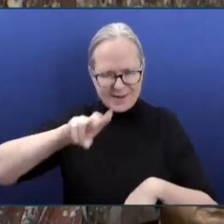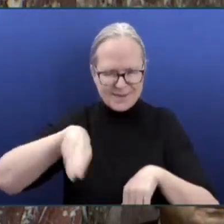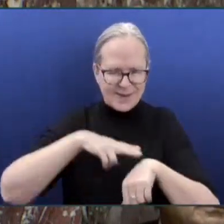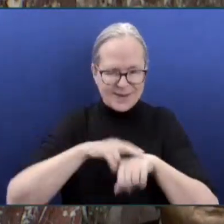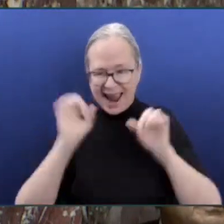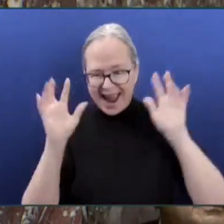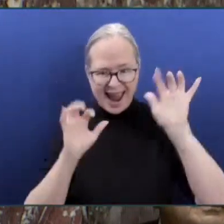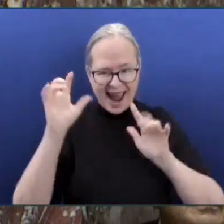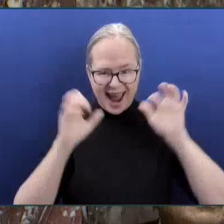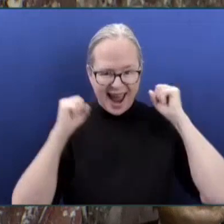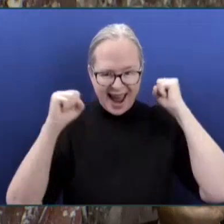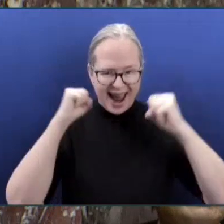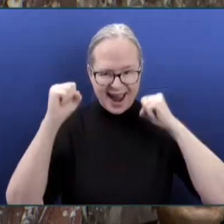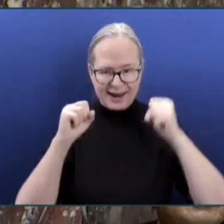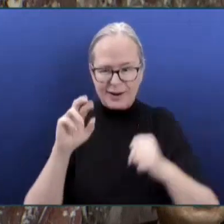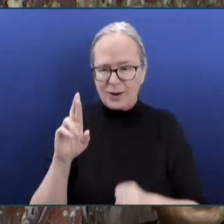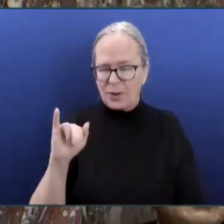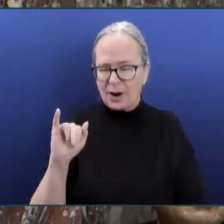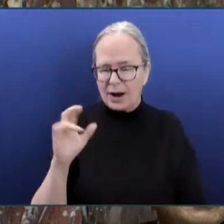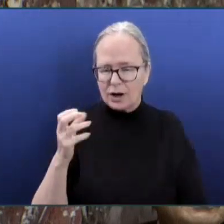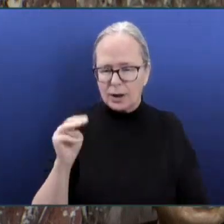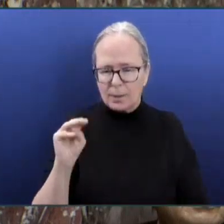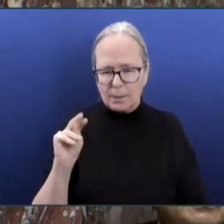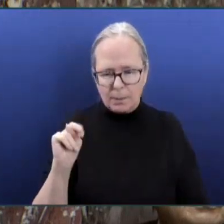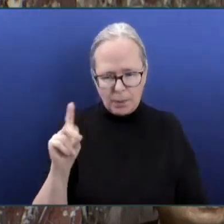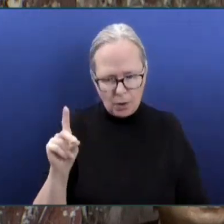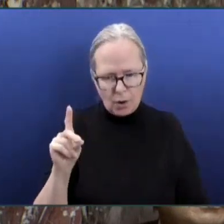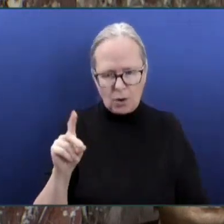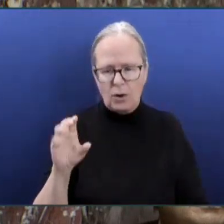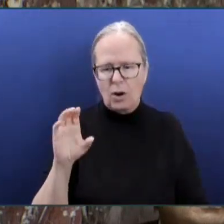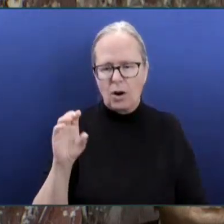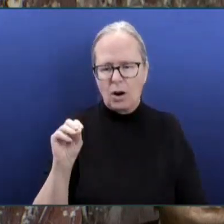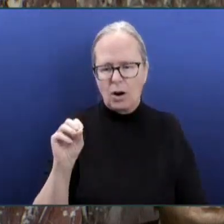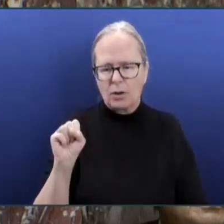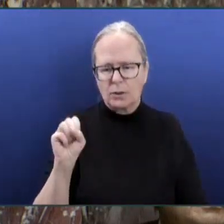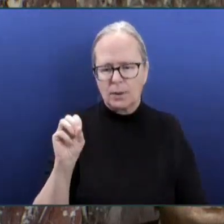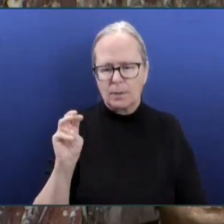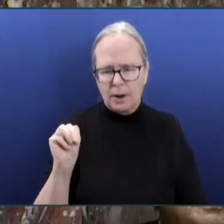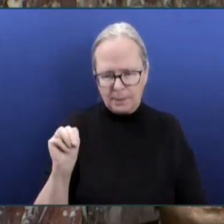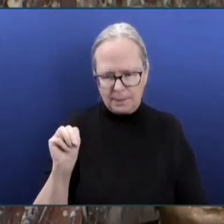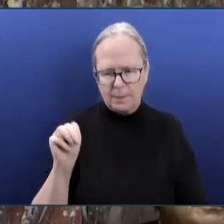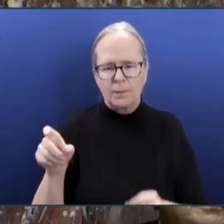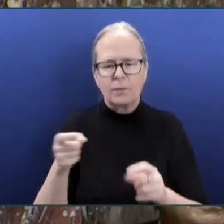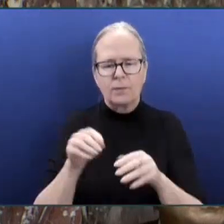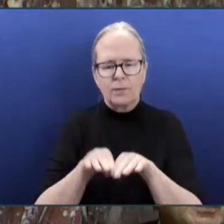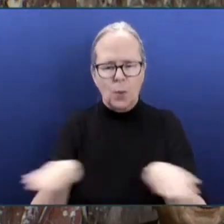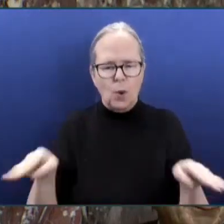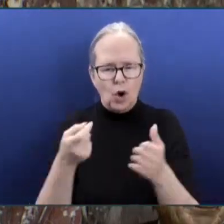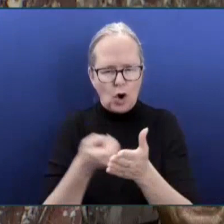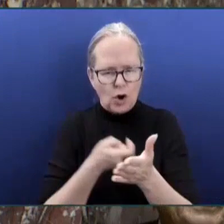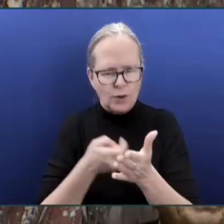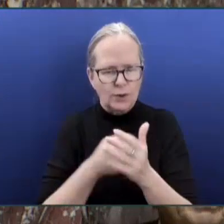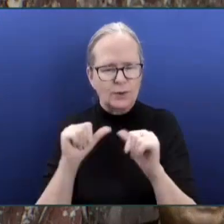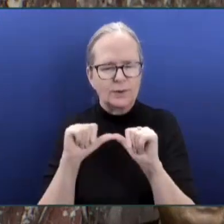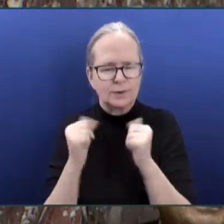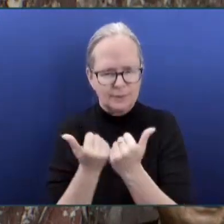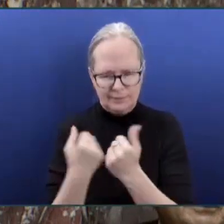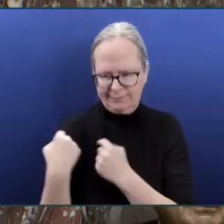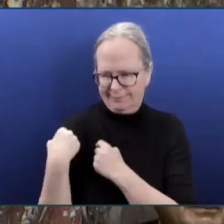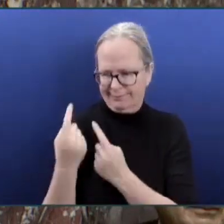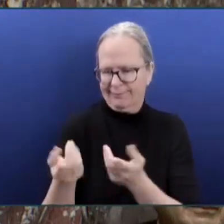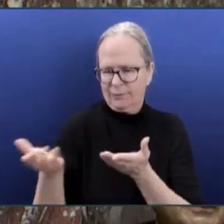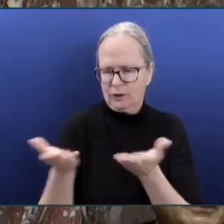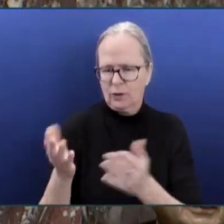Floor Hockey Association has been serving Metro Vancouver area, specifically Richmond, for over 40 years.